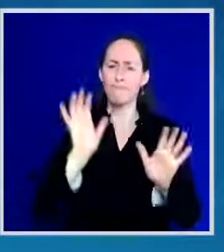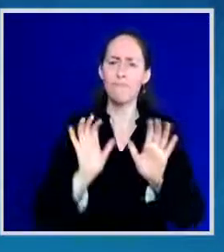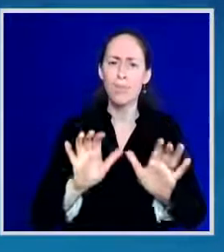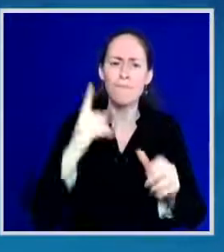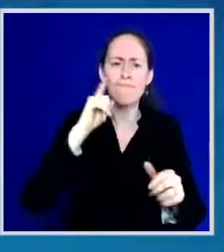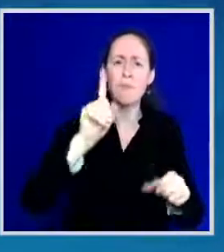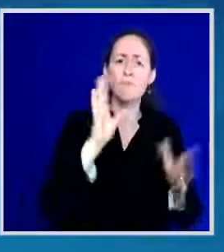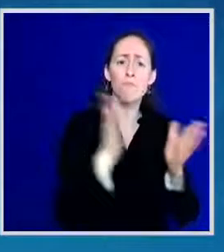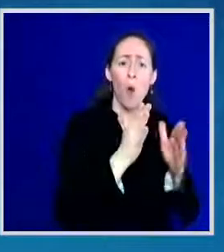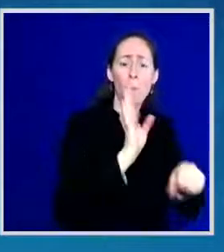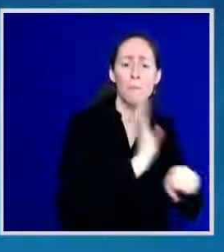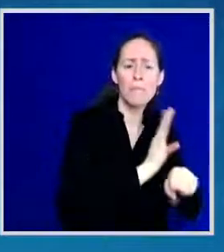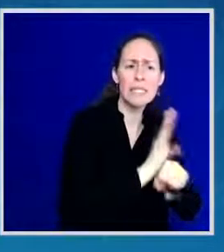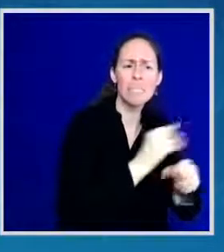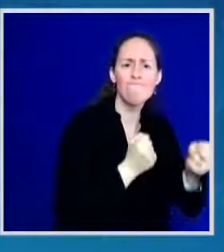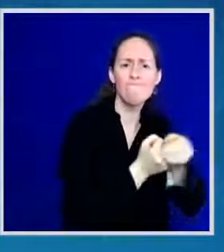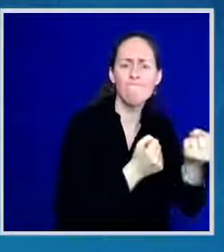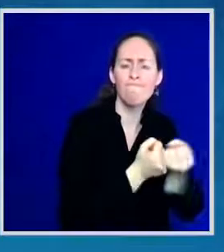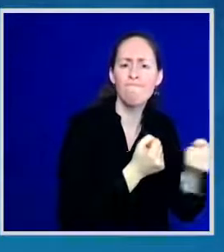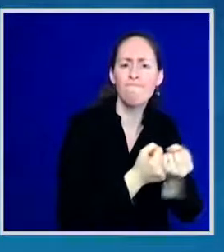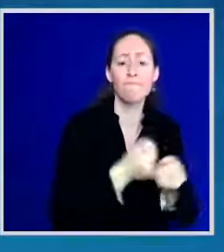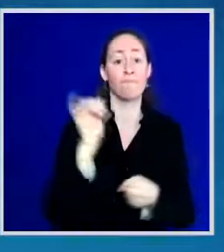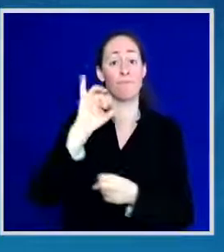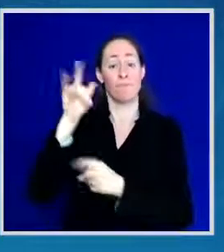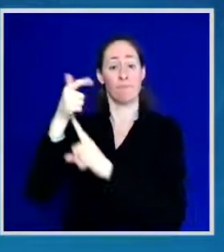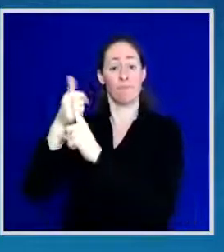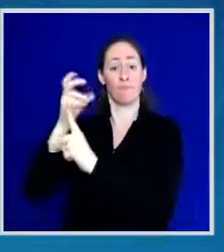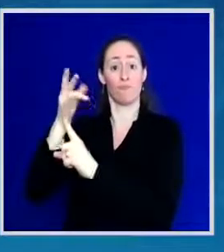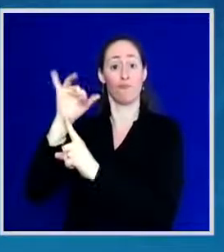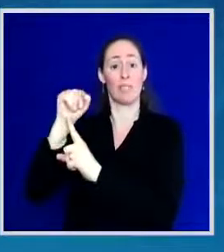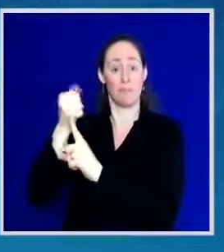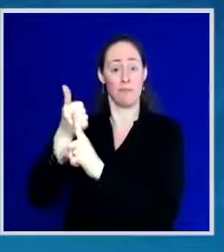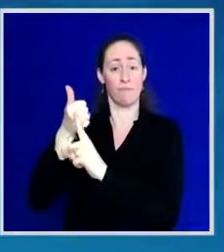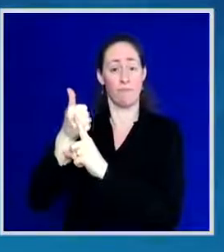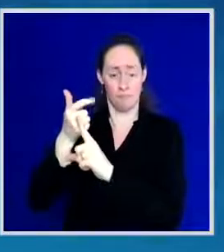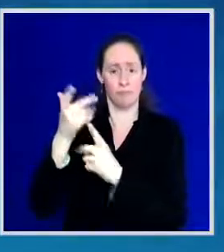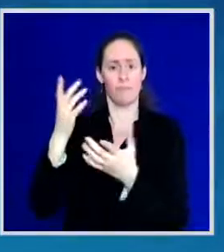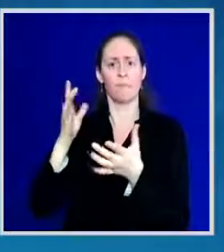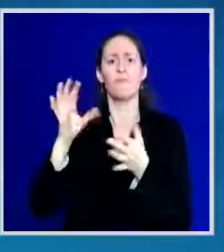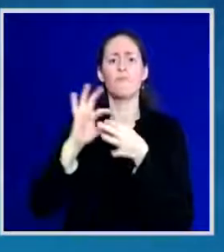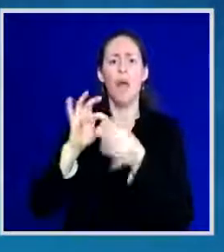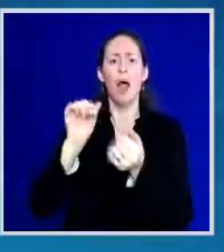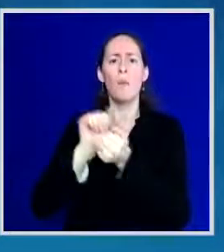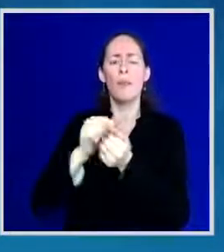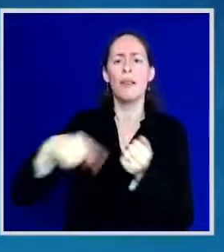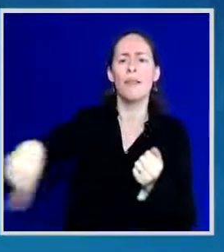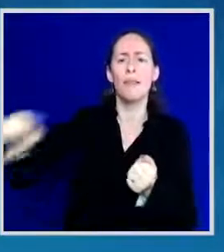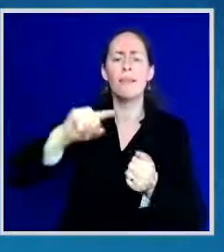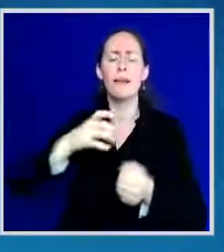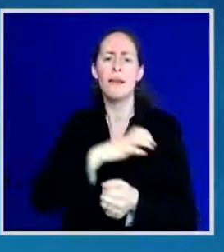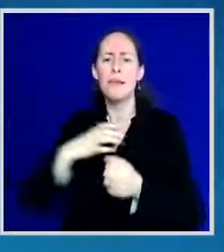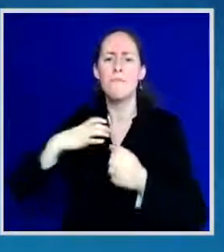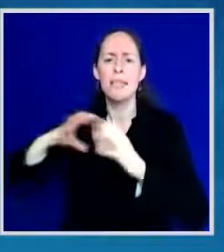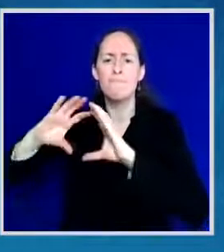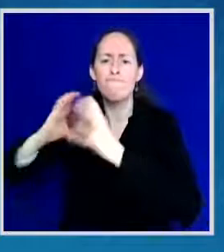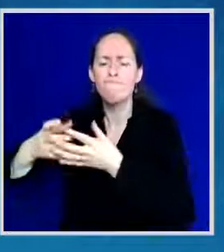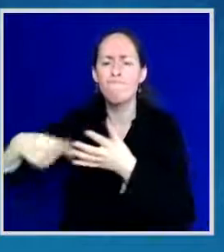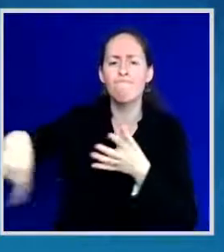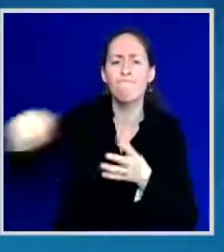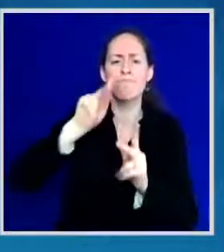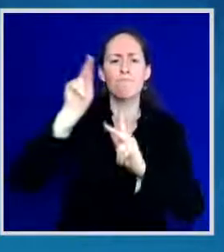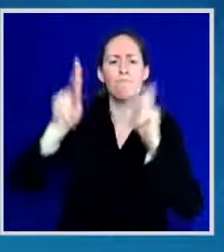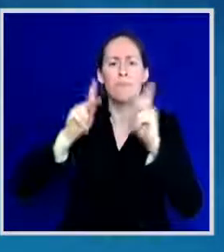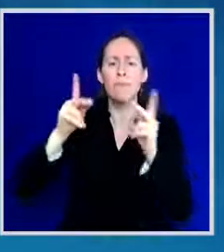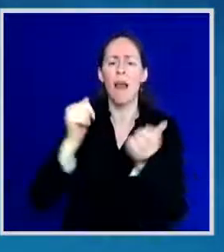the Appropriations Committee, has brought critical resources to Baltimore in terms of housing, infrastructure, and water infrastructure and so much